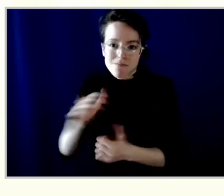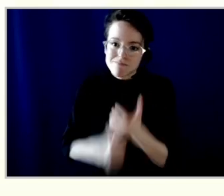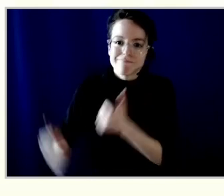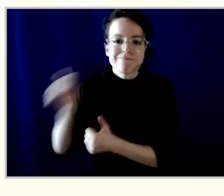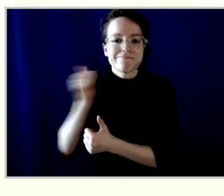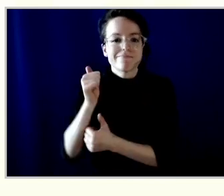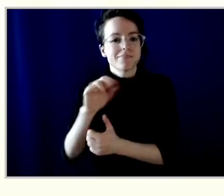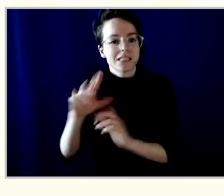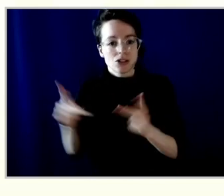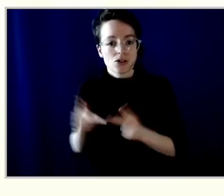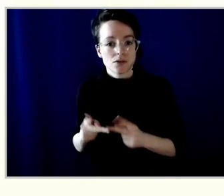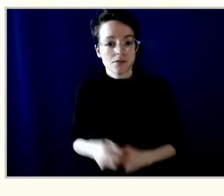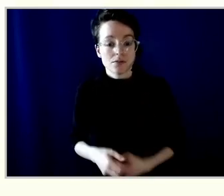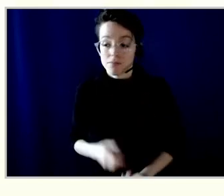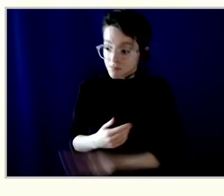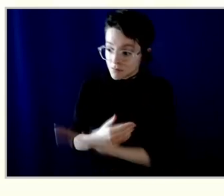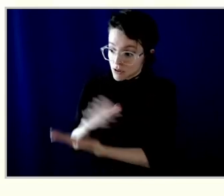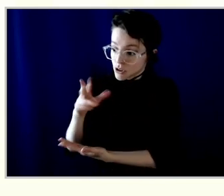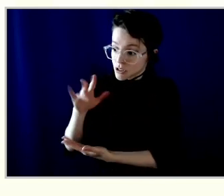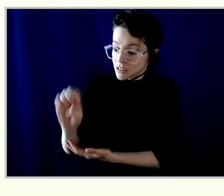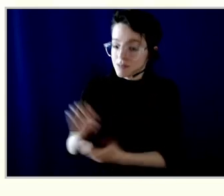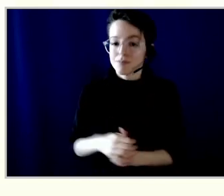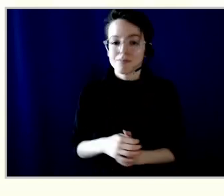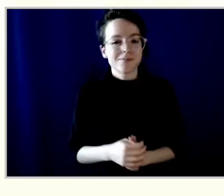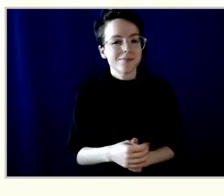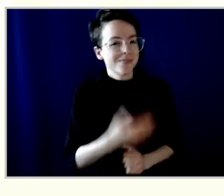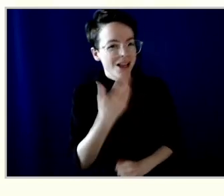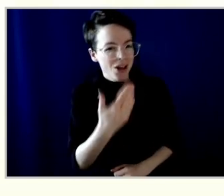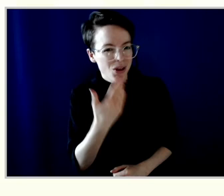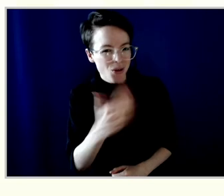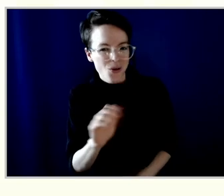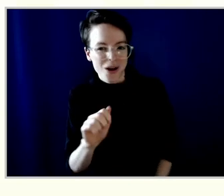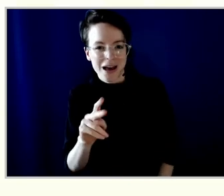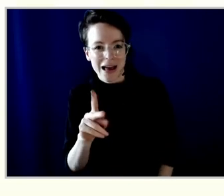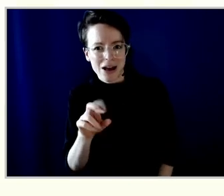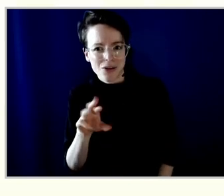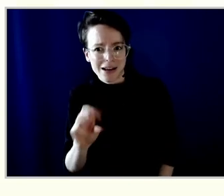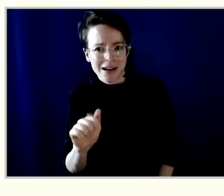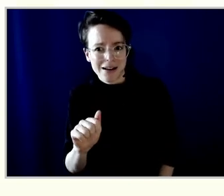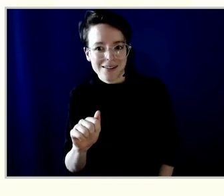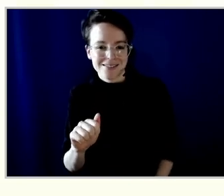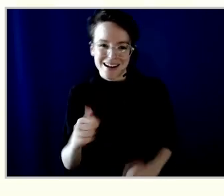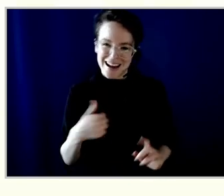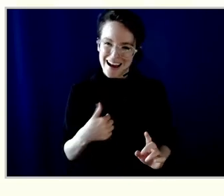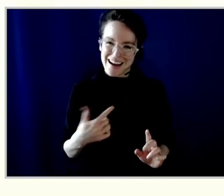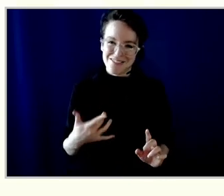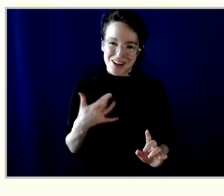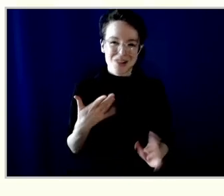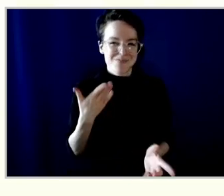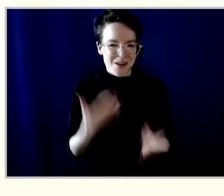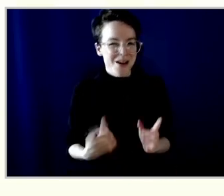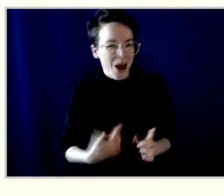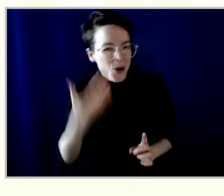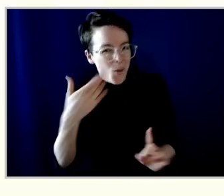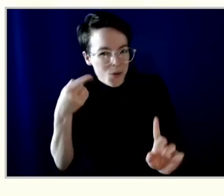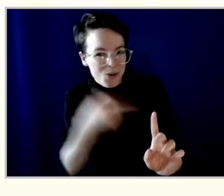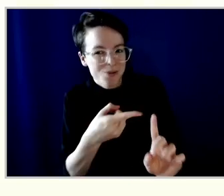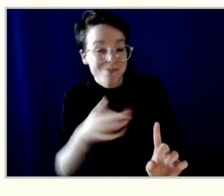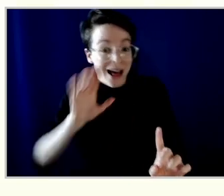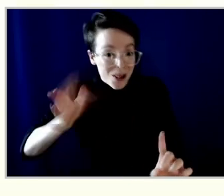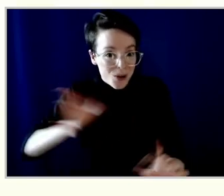Sure, I'll start. Thanks. I believe it's Andrea, if it's the person I think. So hello. We